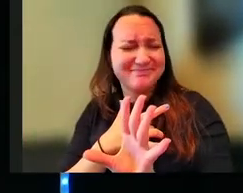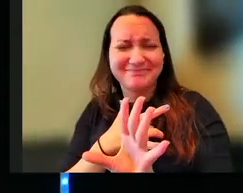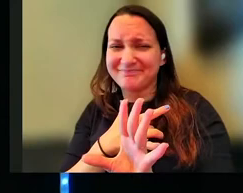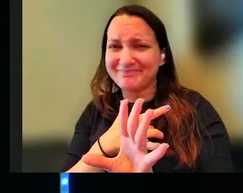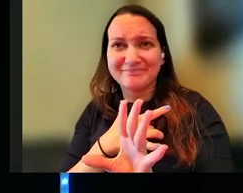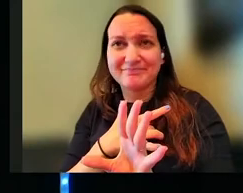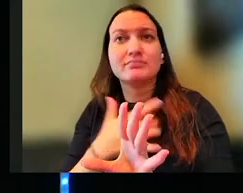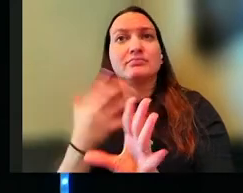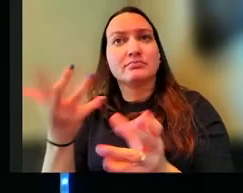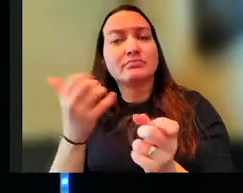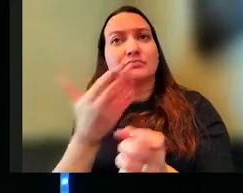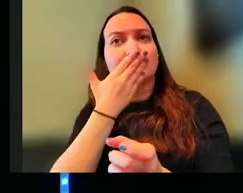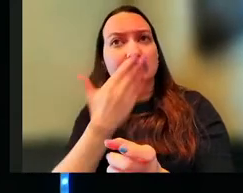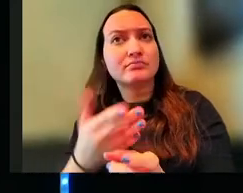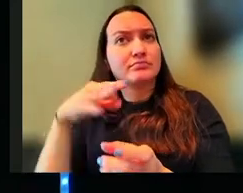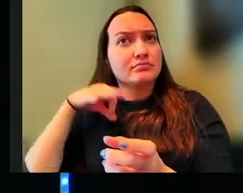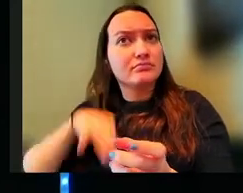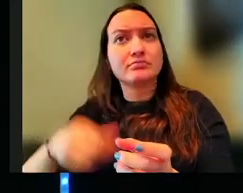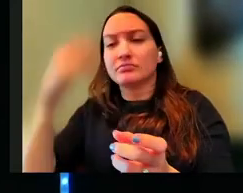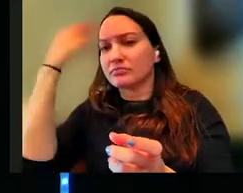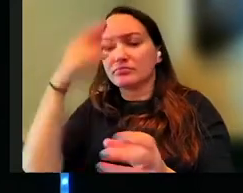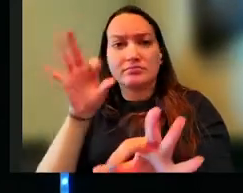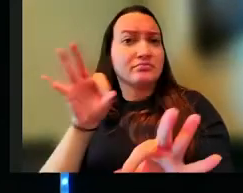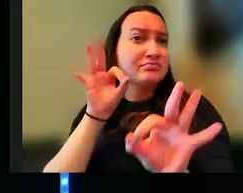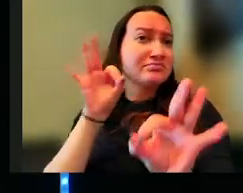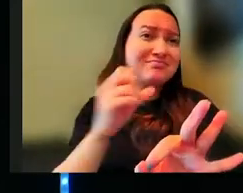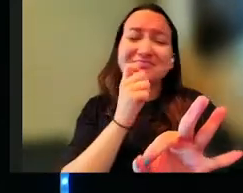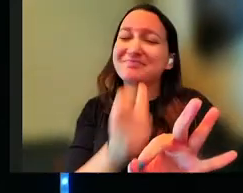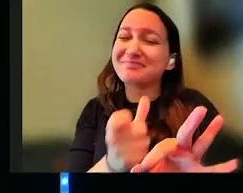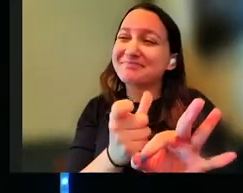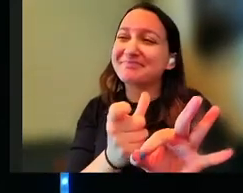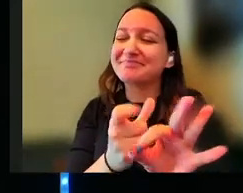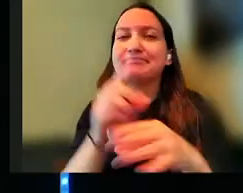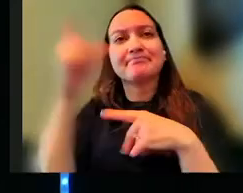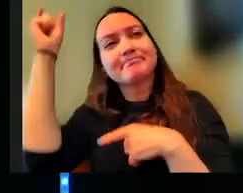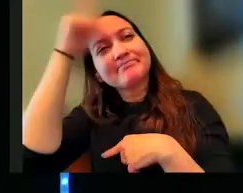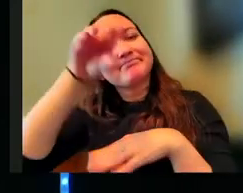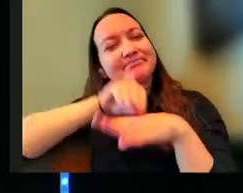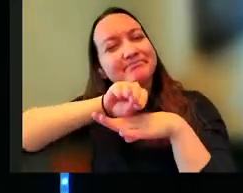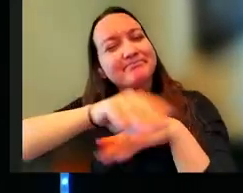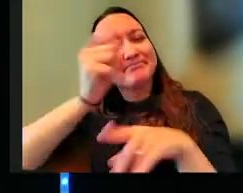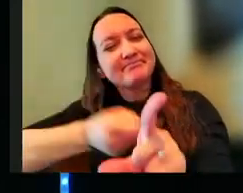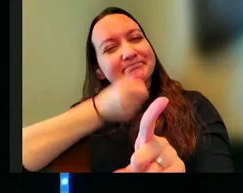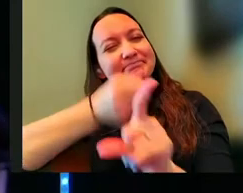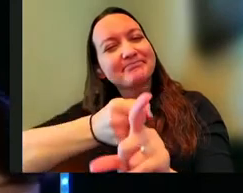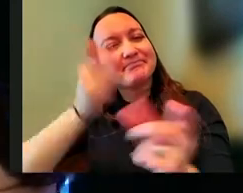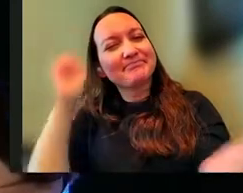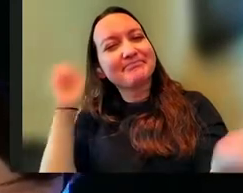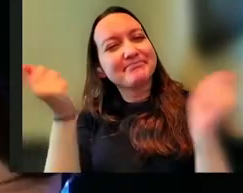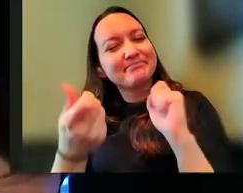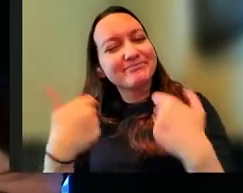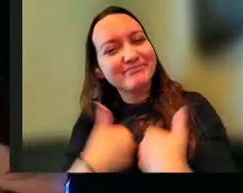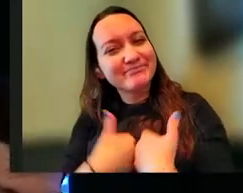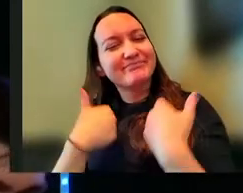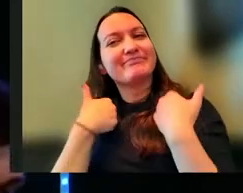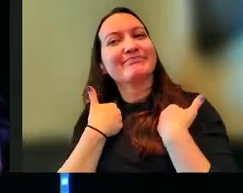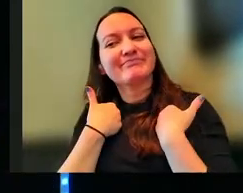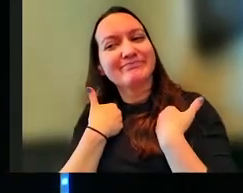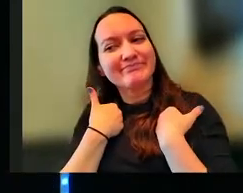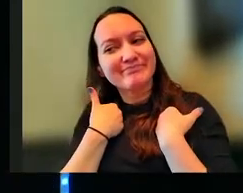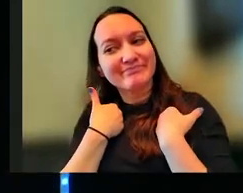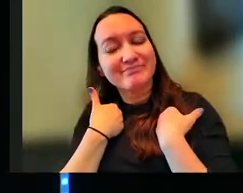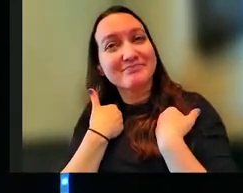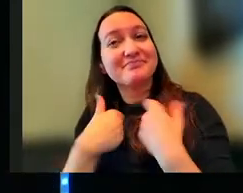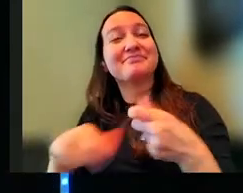goodness and benefit. Even though it won't be perfect, God wants to use wisdom to impact and change our lives. That's point